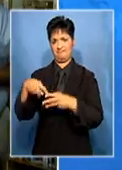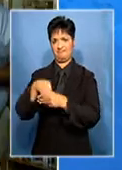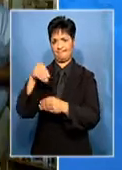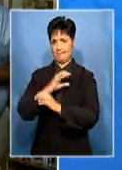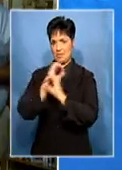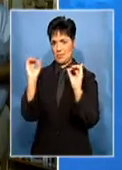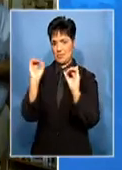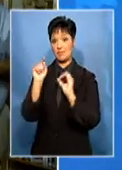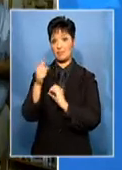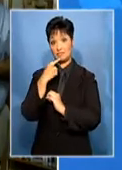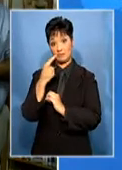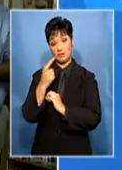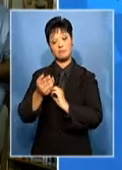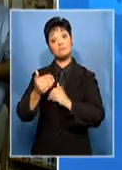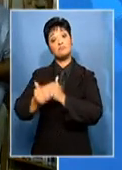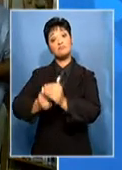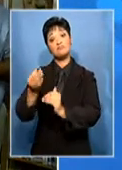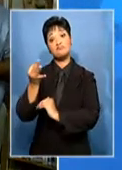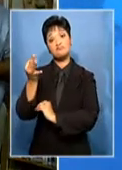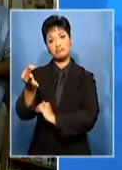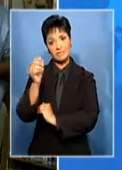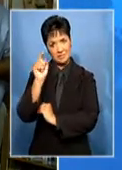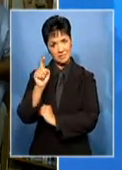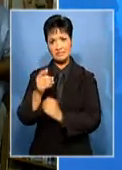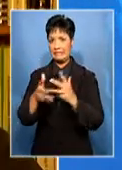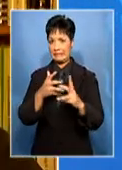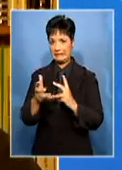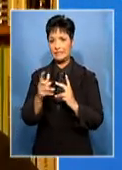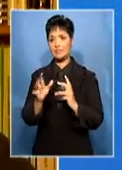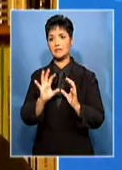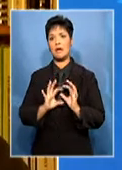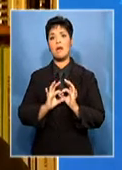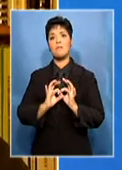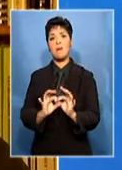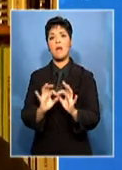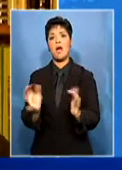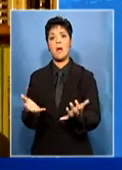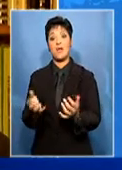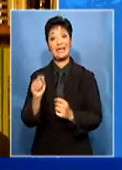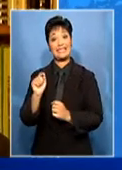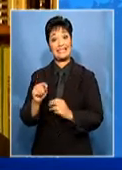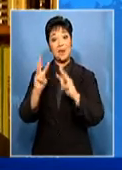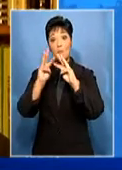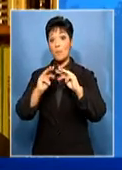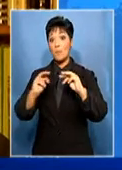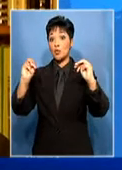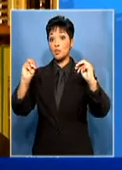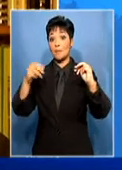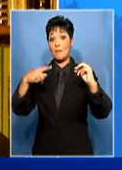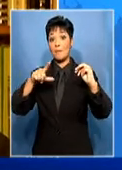say his legacy is for all, irrespective of political party affiliation. The museum serves as a home